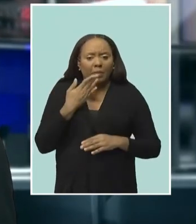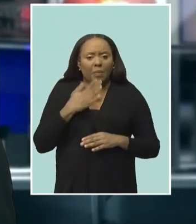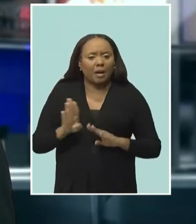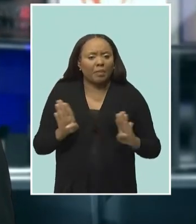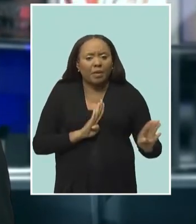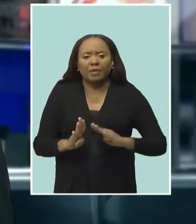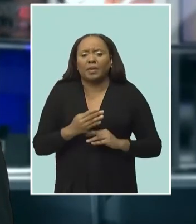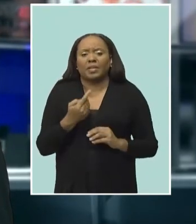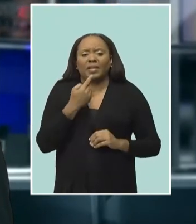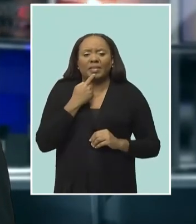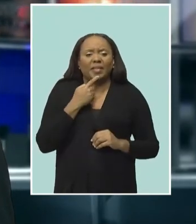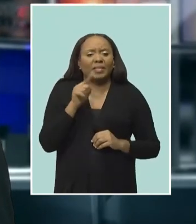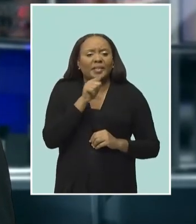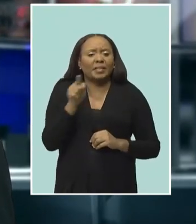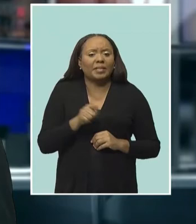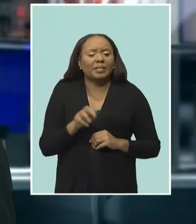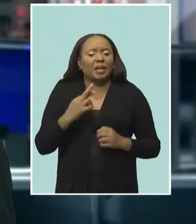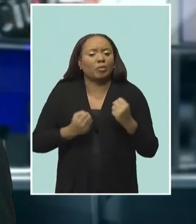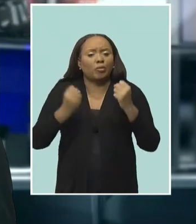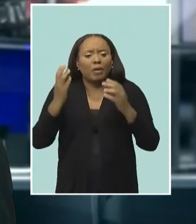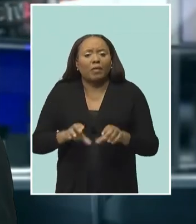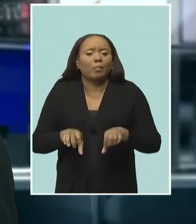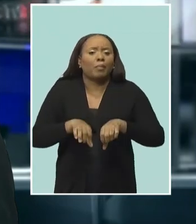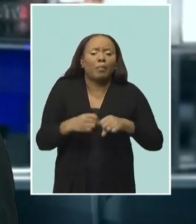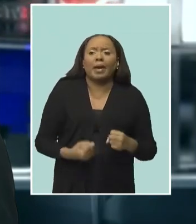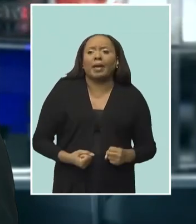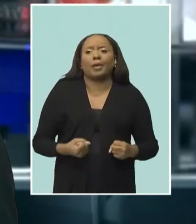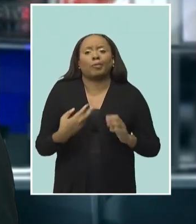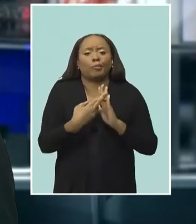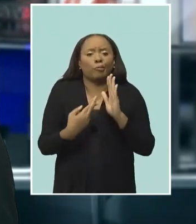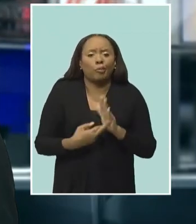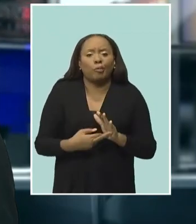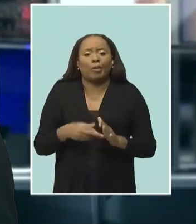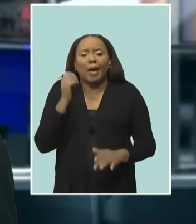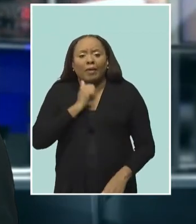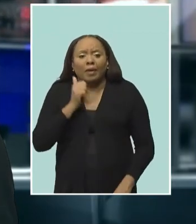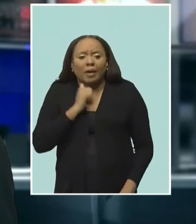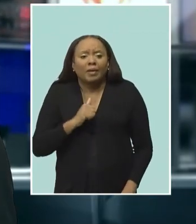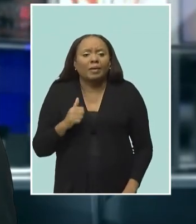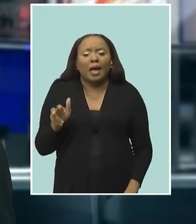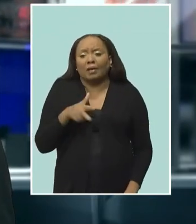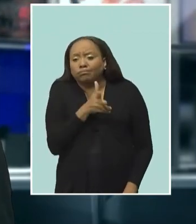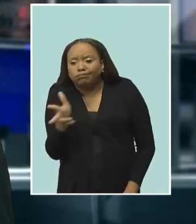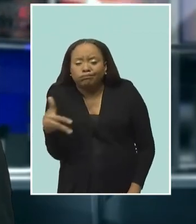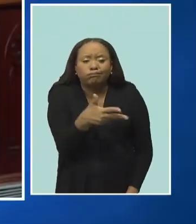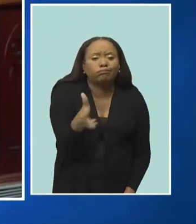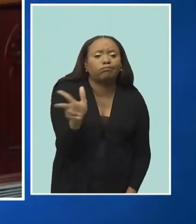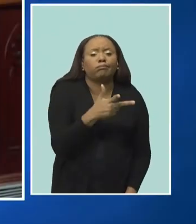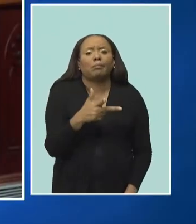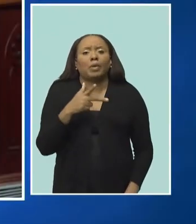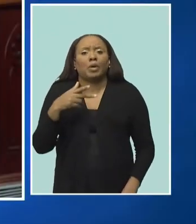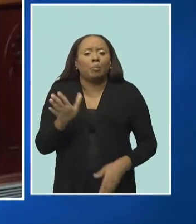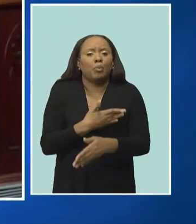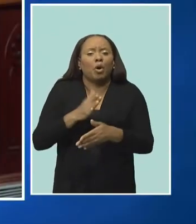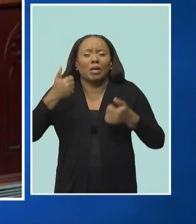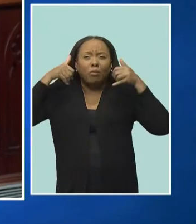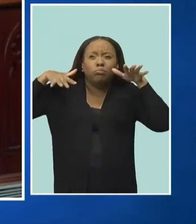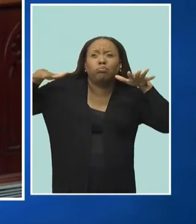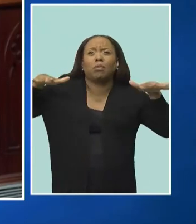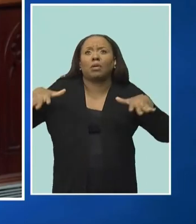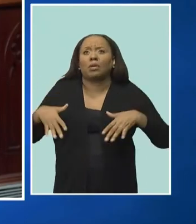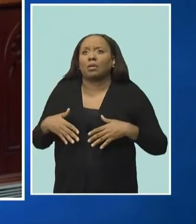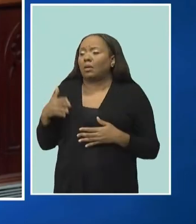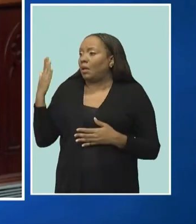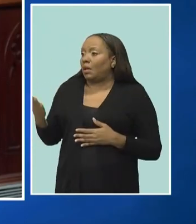break too many laws daily, including going off-route, playing loud music and driving recklessly. Some mornings in the quiet